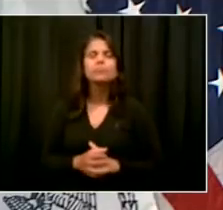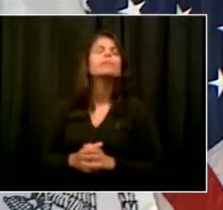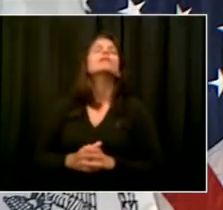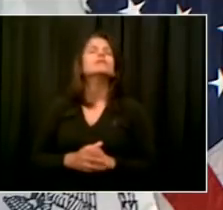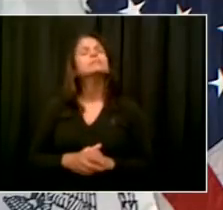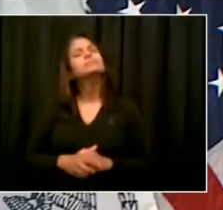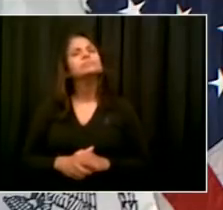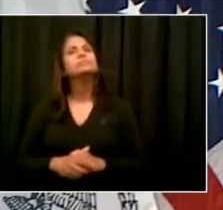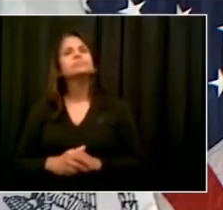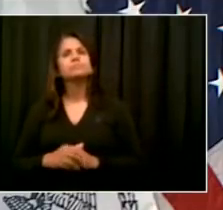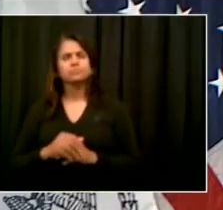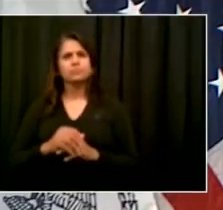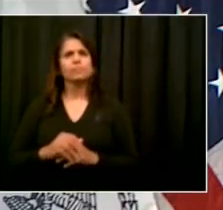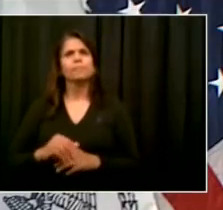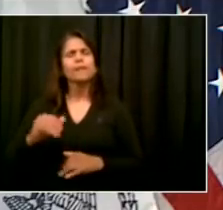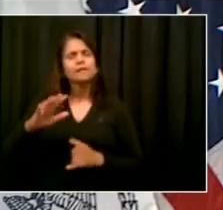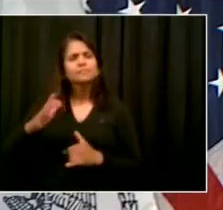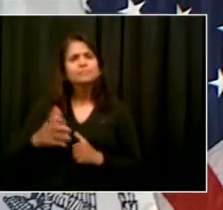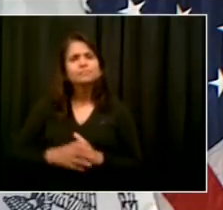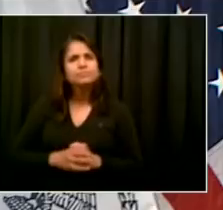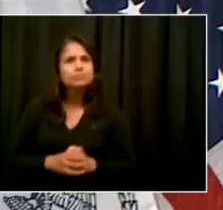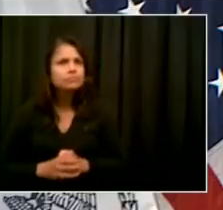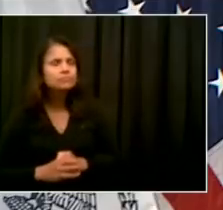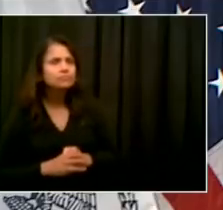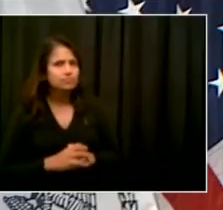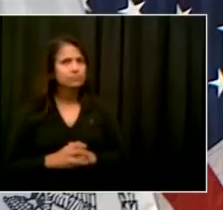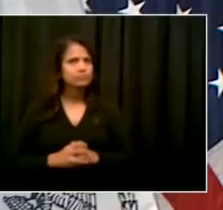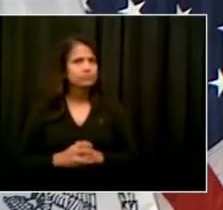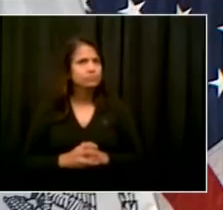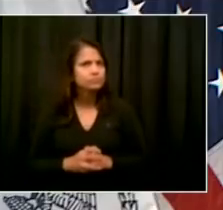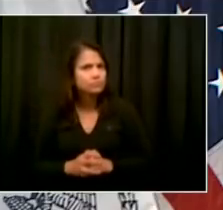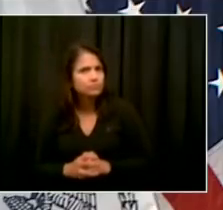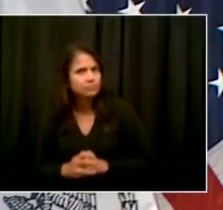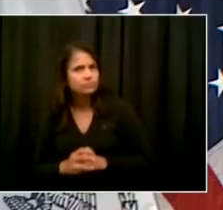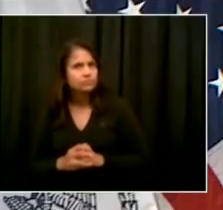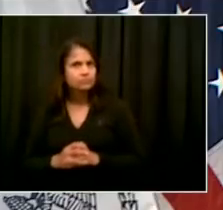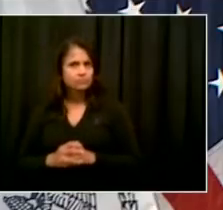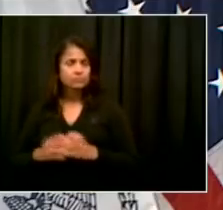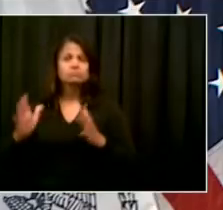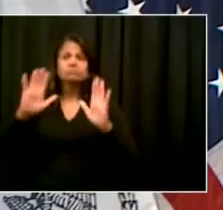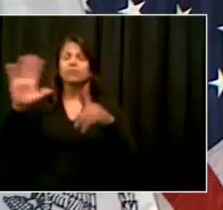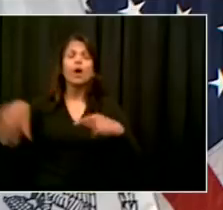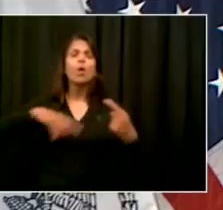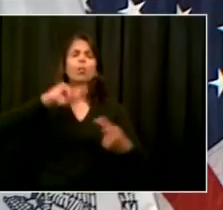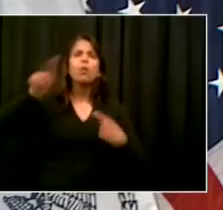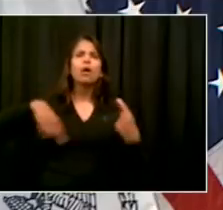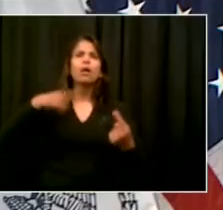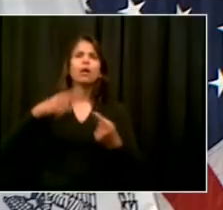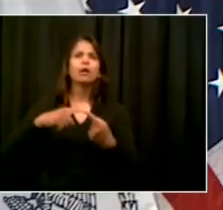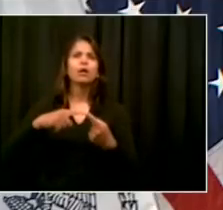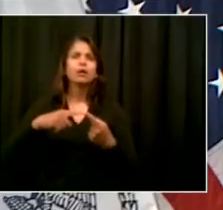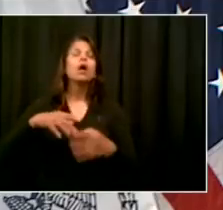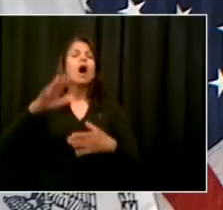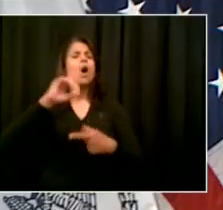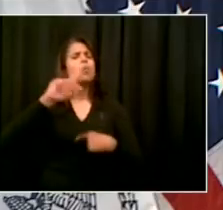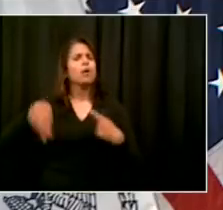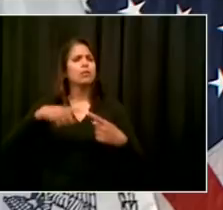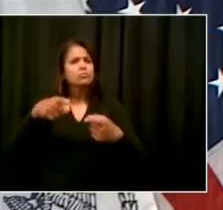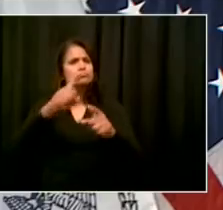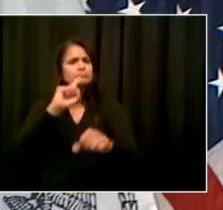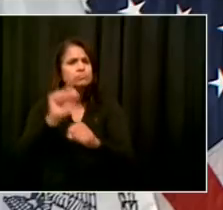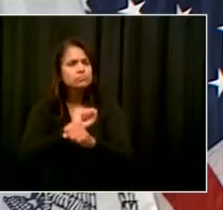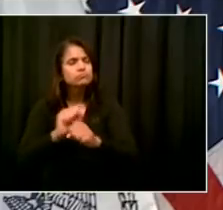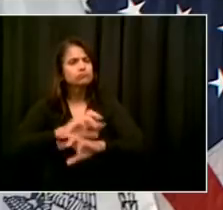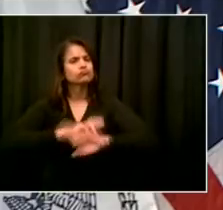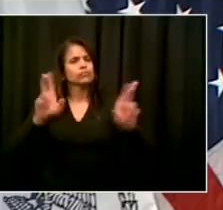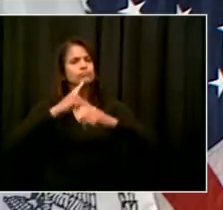to restart the city's economy? You know, I'm referring to the letter from the partnership. And if